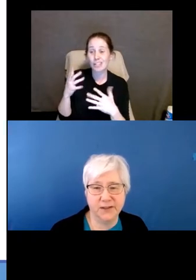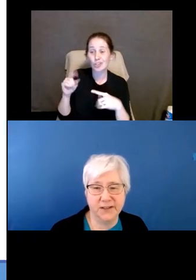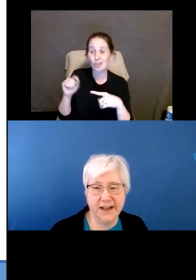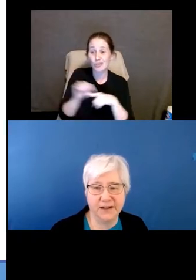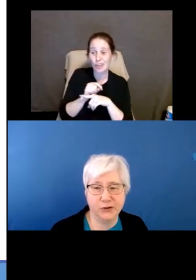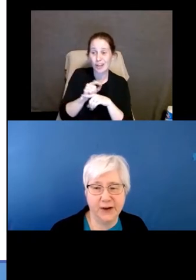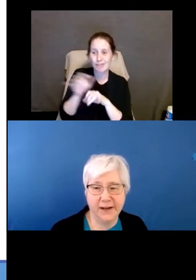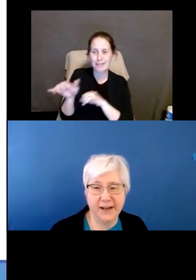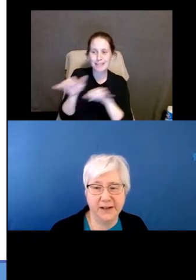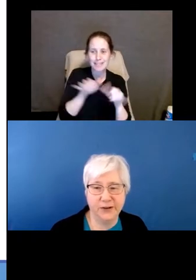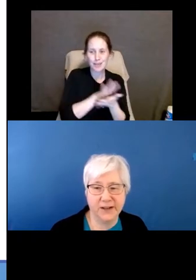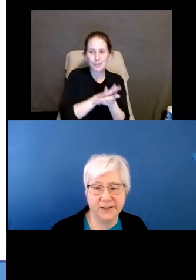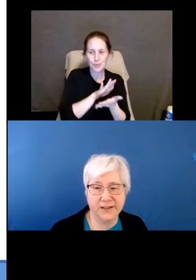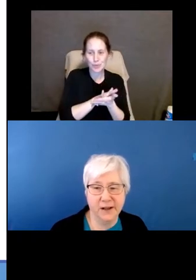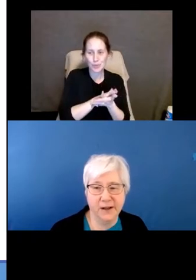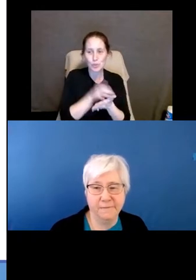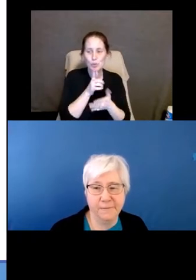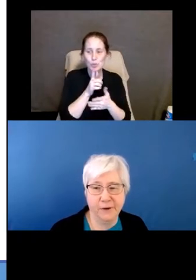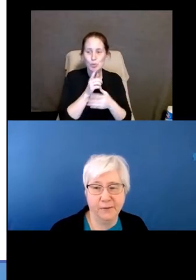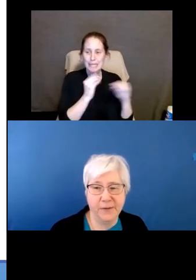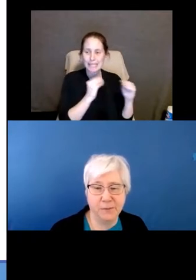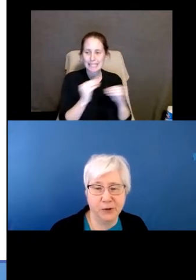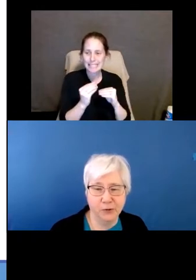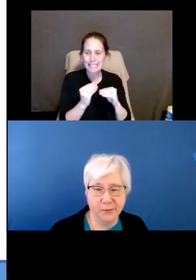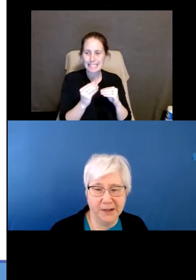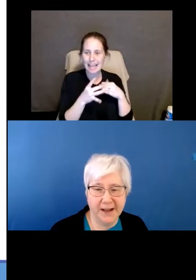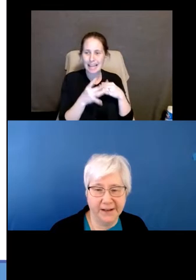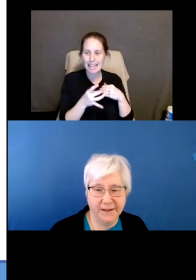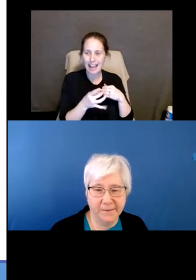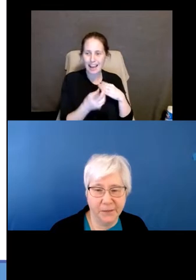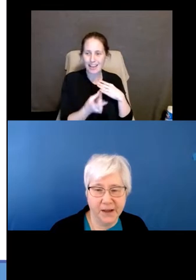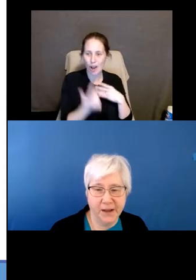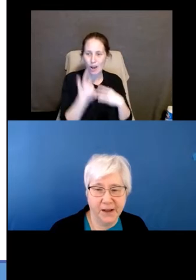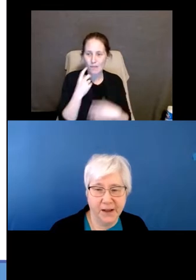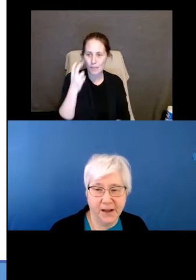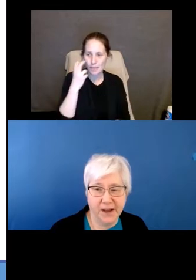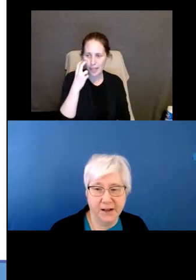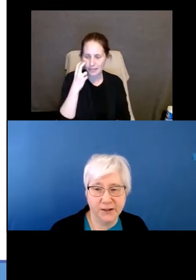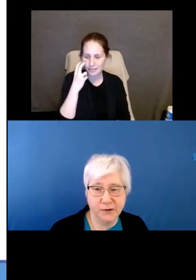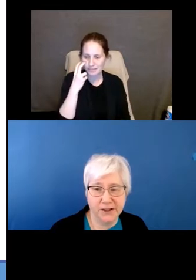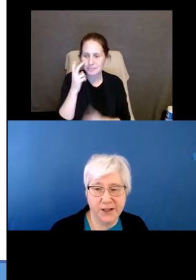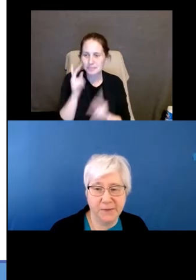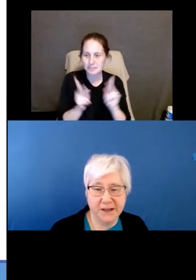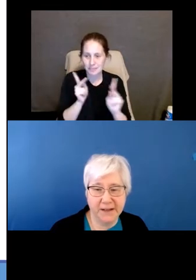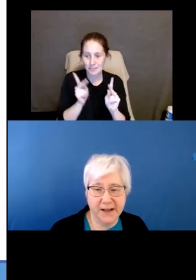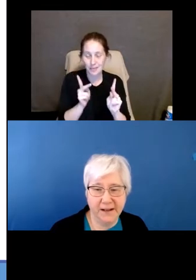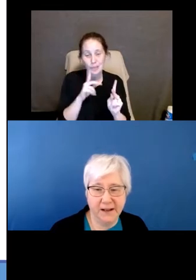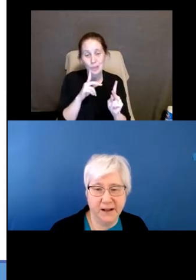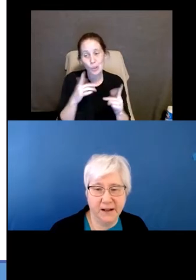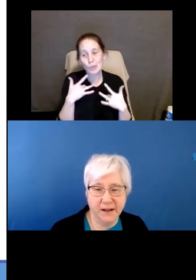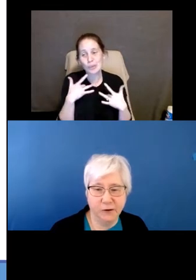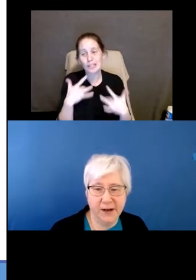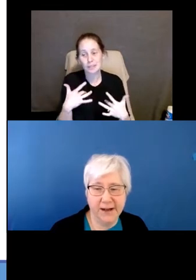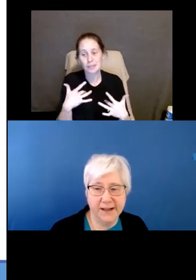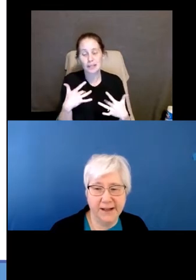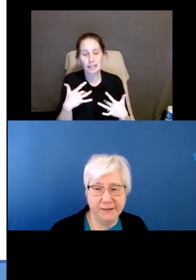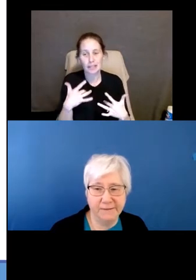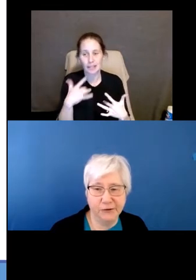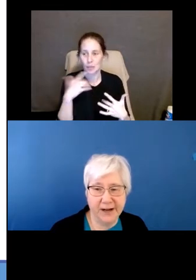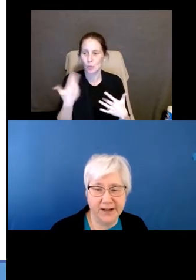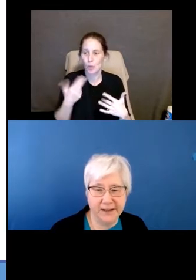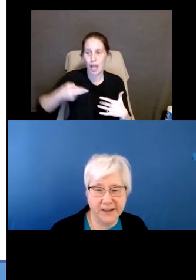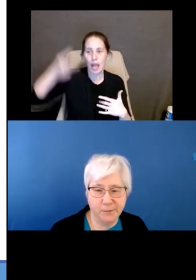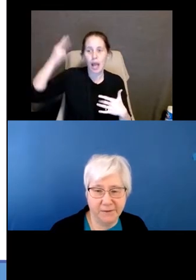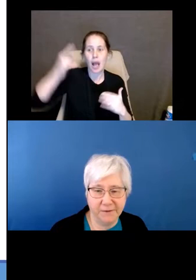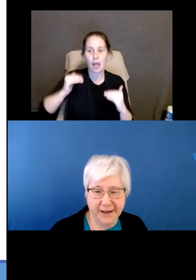schools that train guide dogs for people who are blind. So it's typically quite a high level